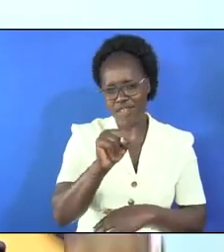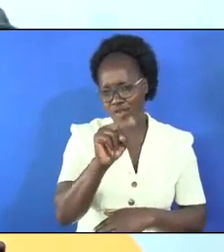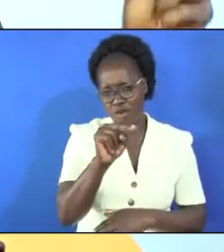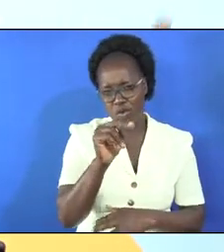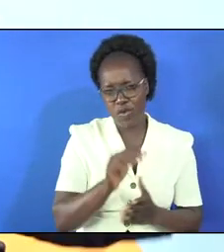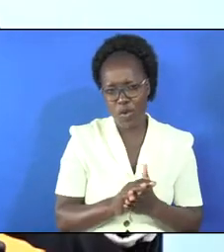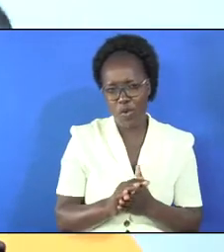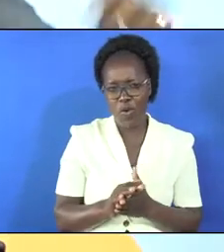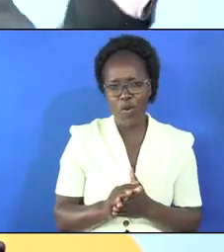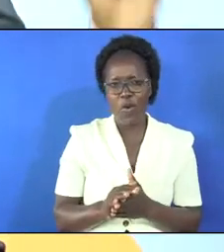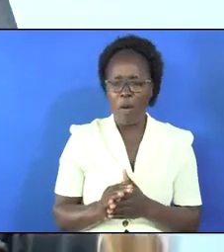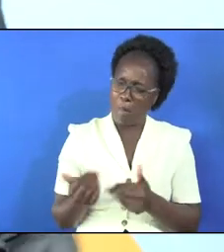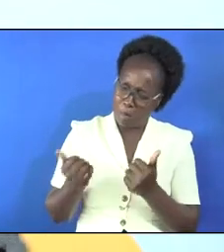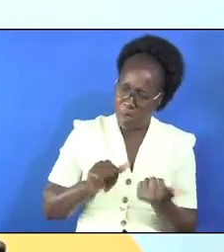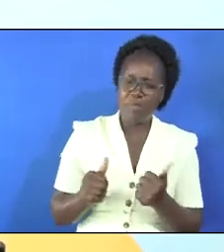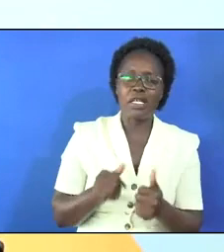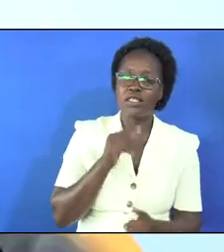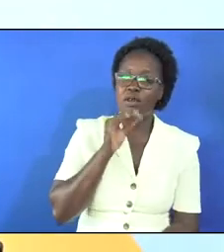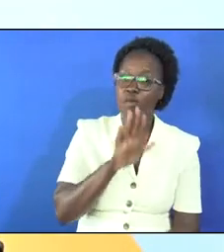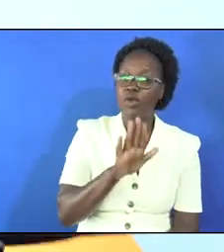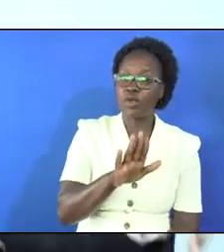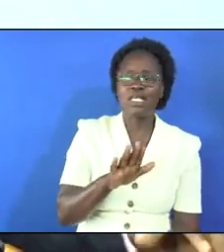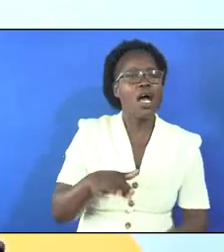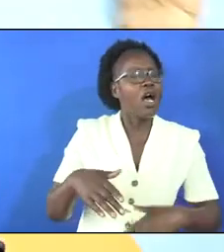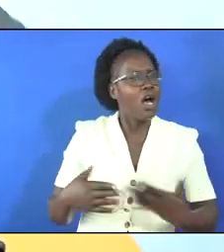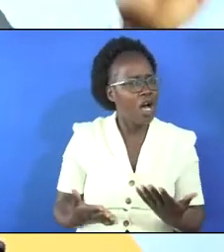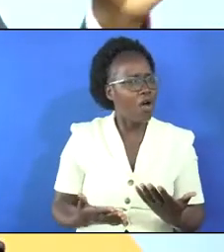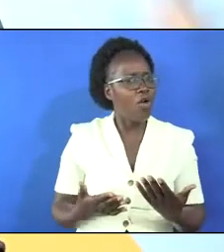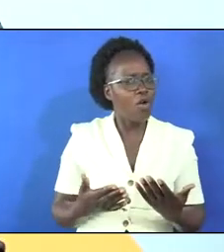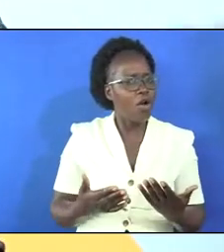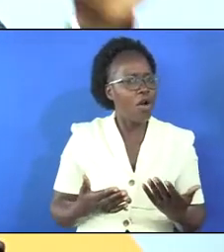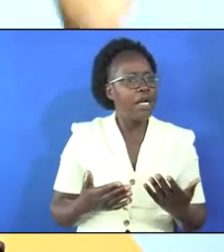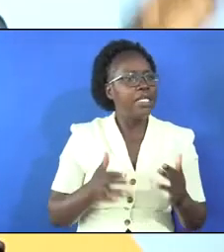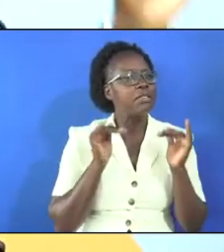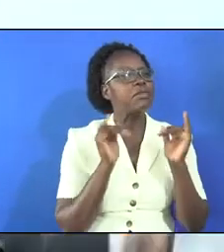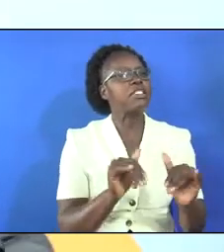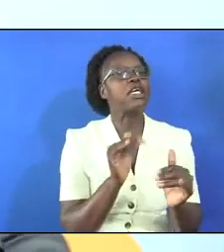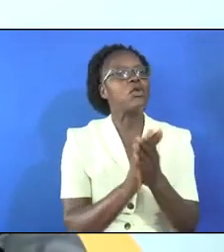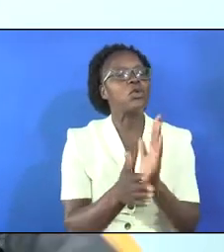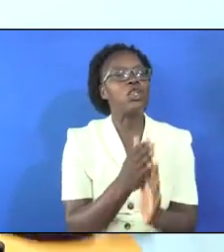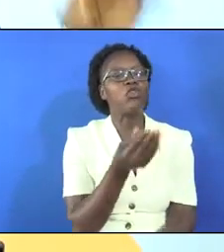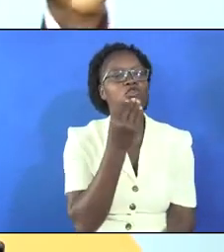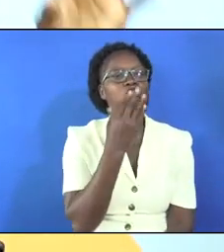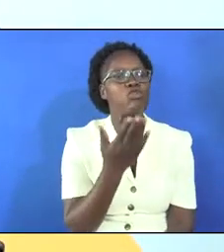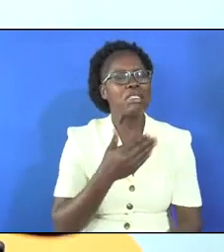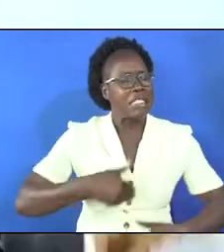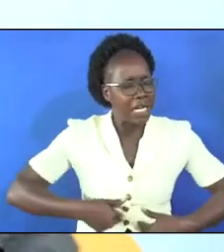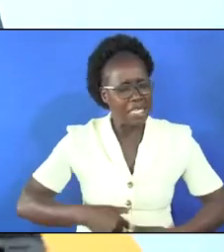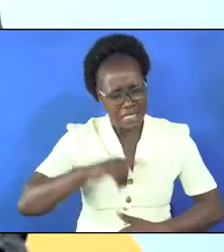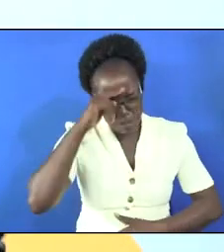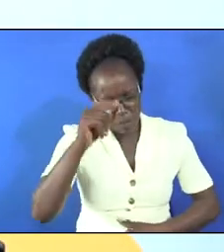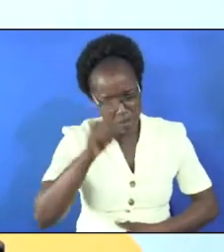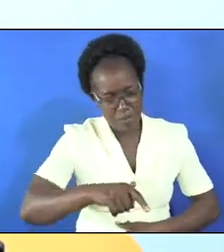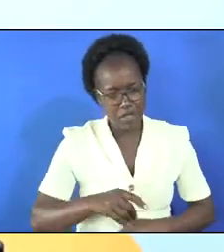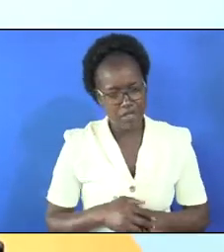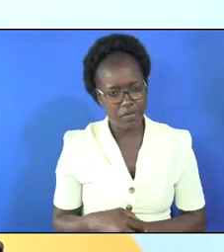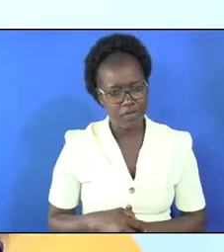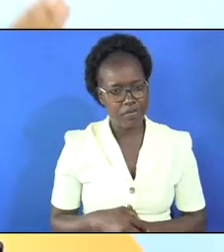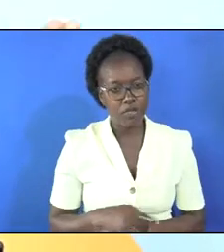but this will baptize that one and how do i baptize let him stay without food he will respect you